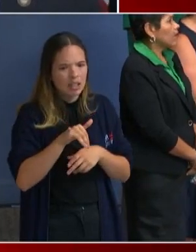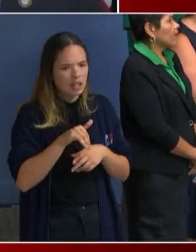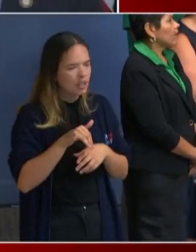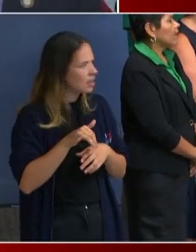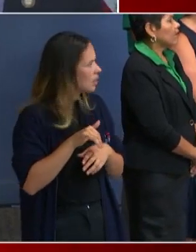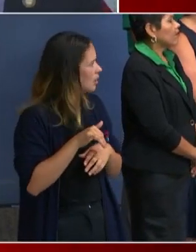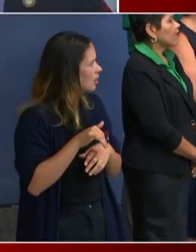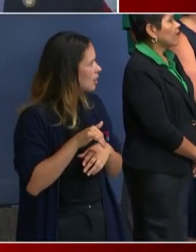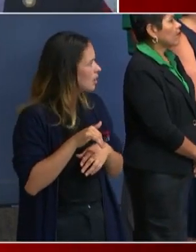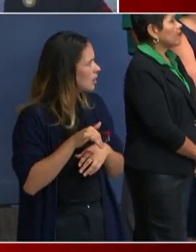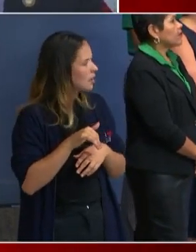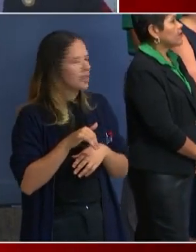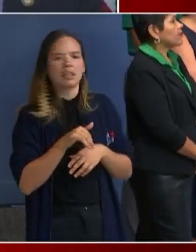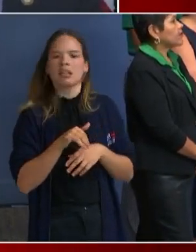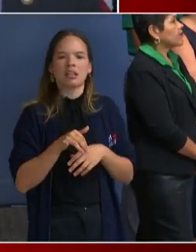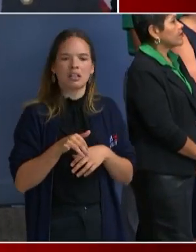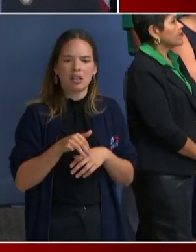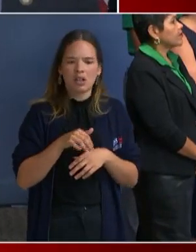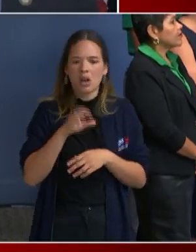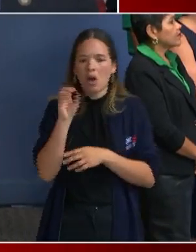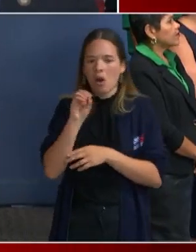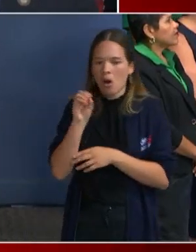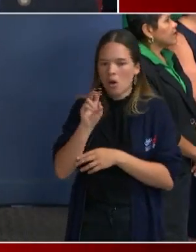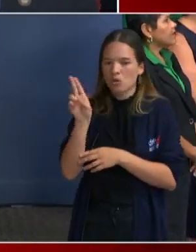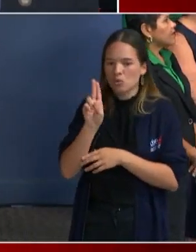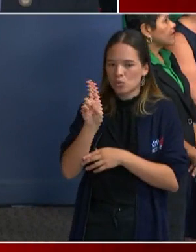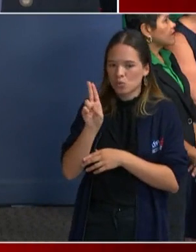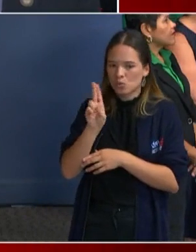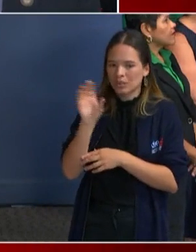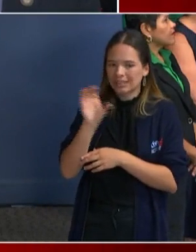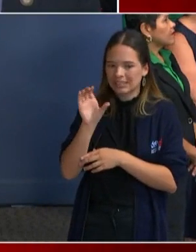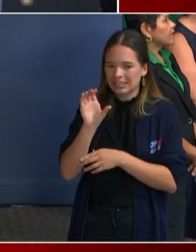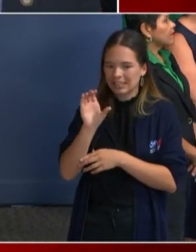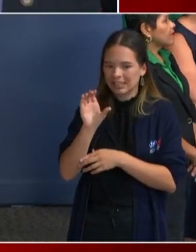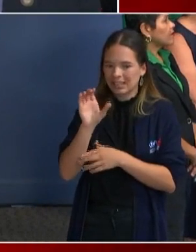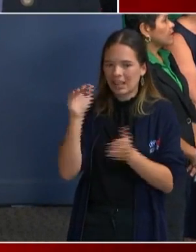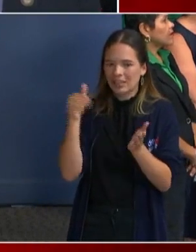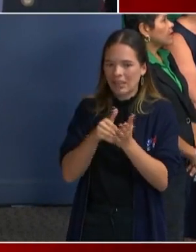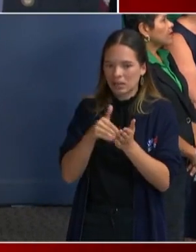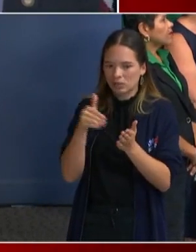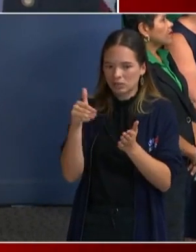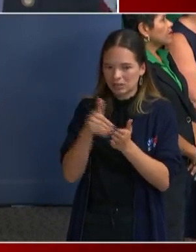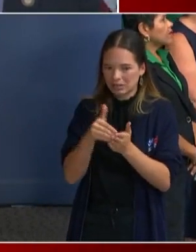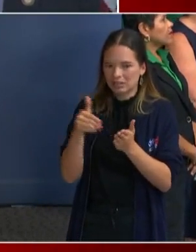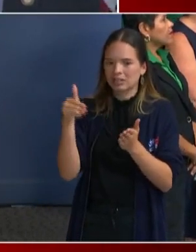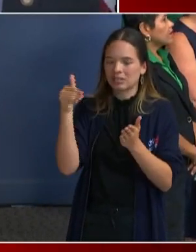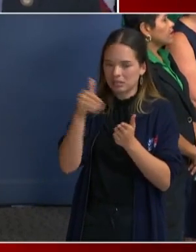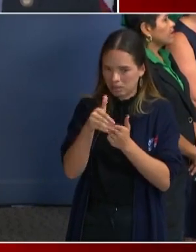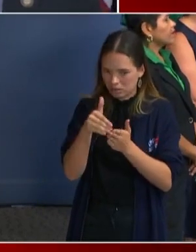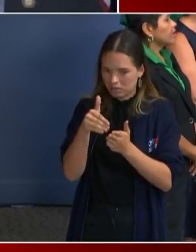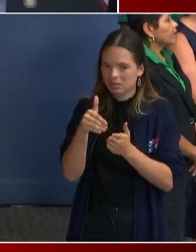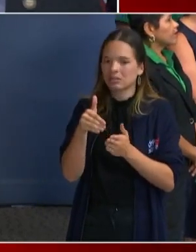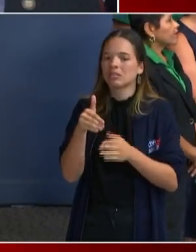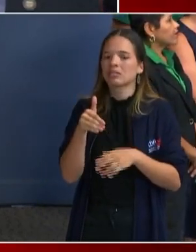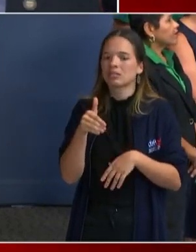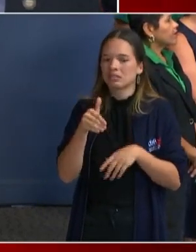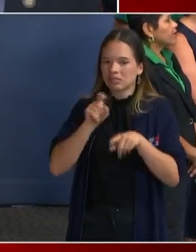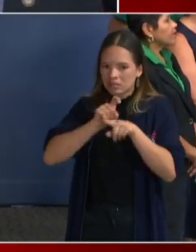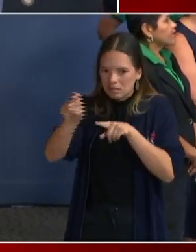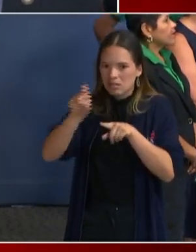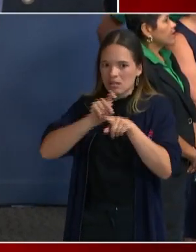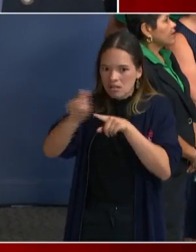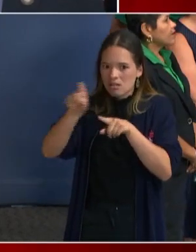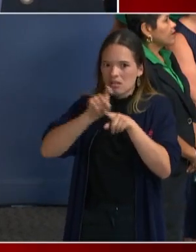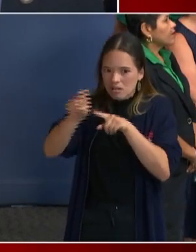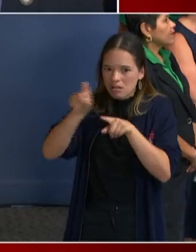OUC gets thousands upon thousands upon thousands of calls, all with people calling